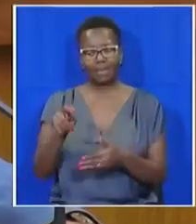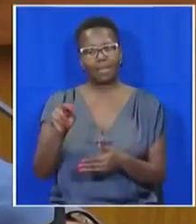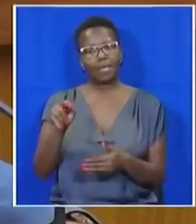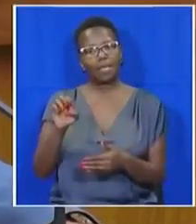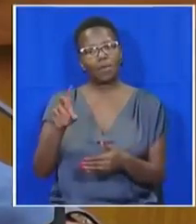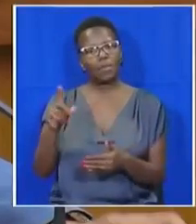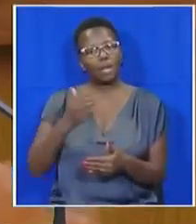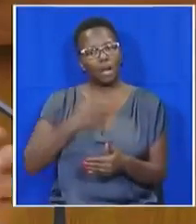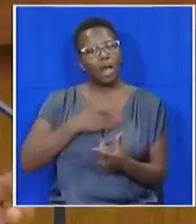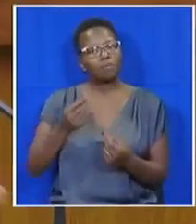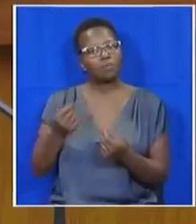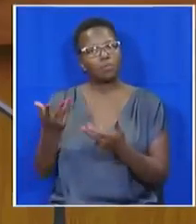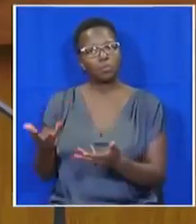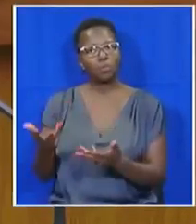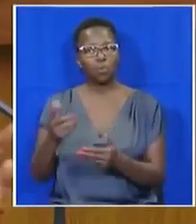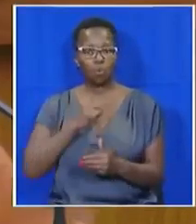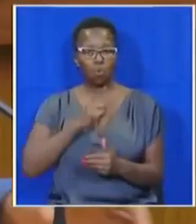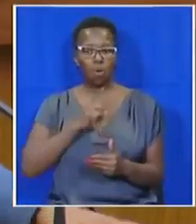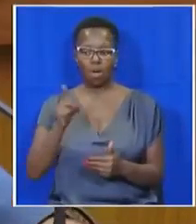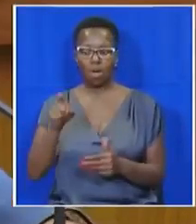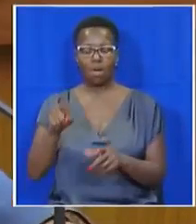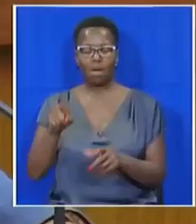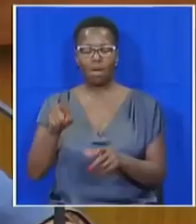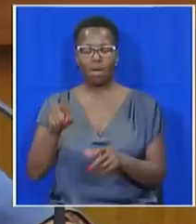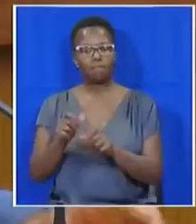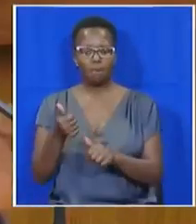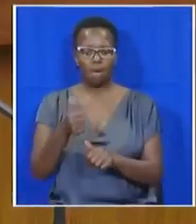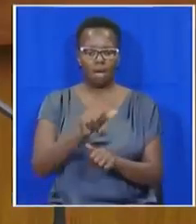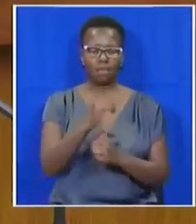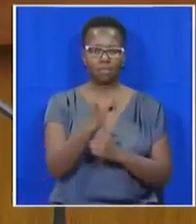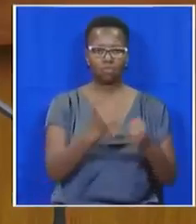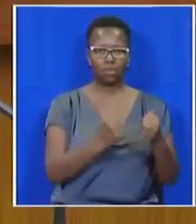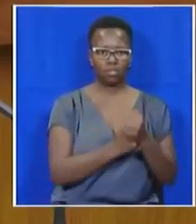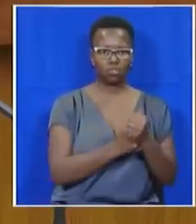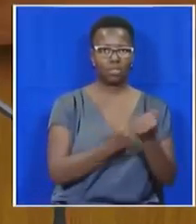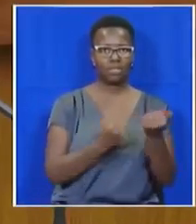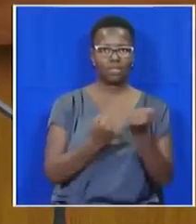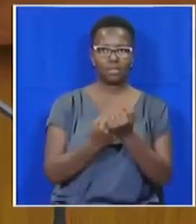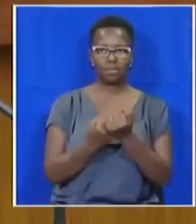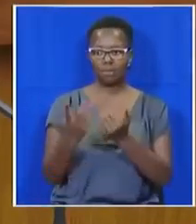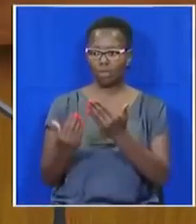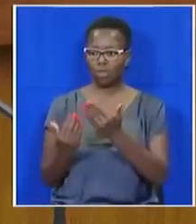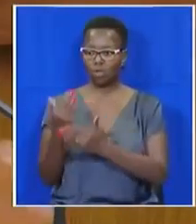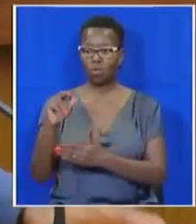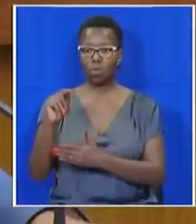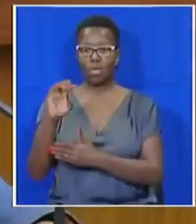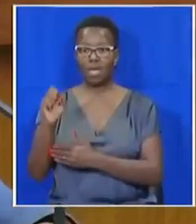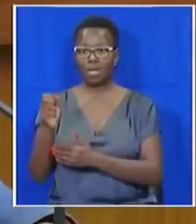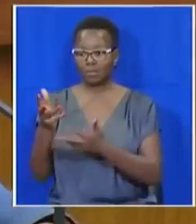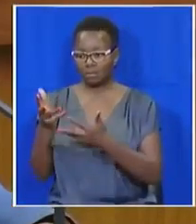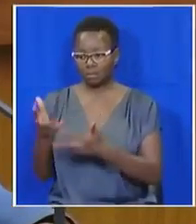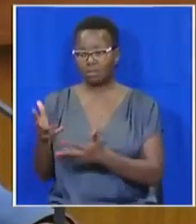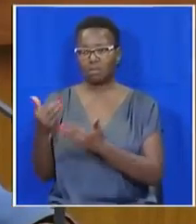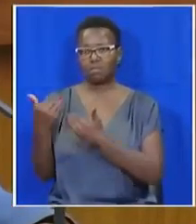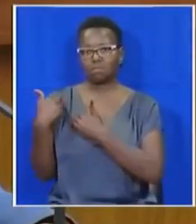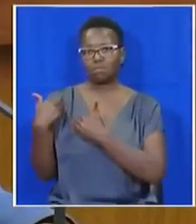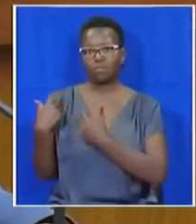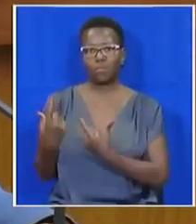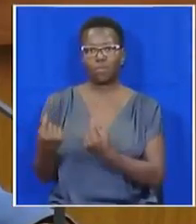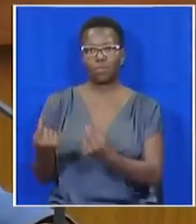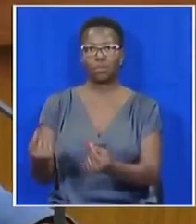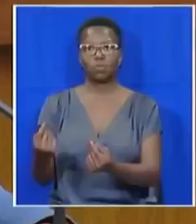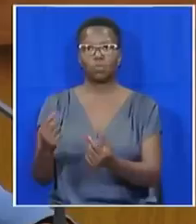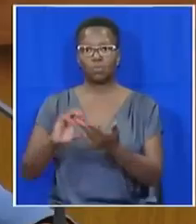They love them because it gives them additional vehicles to do what this new ANC holds as its ultimate mandate, which is to